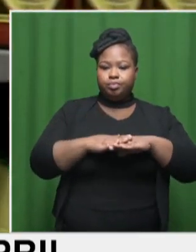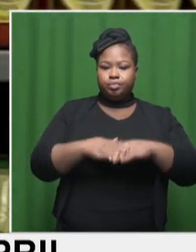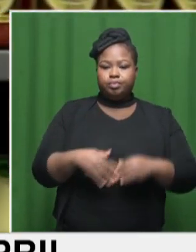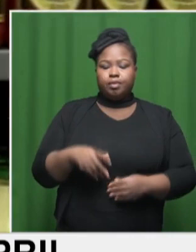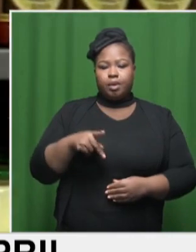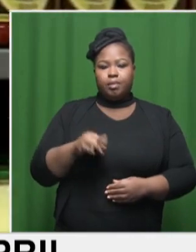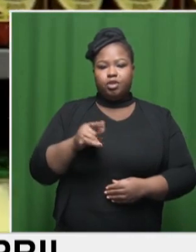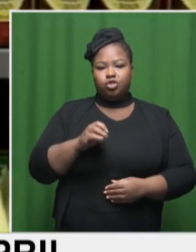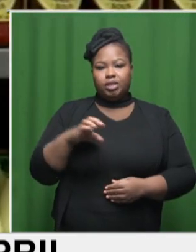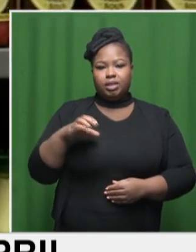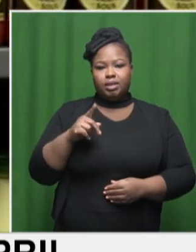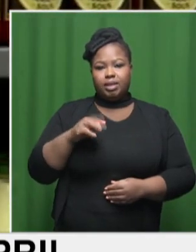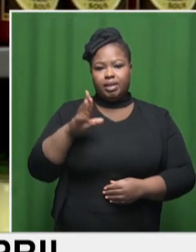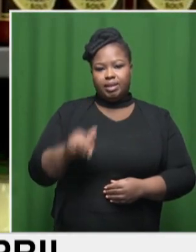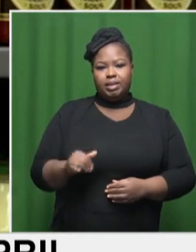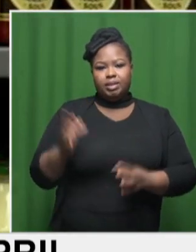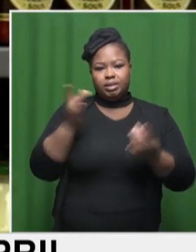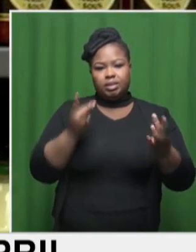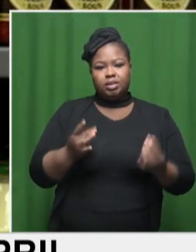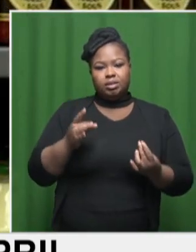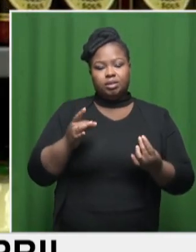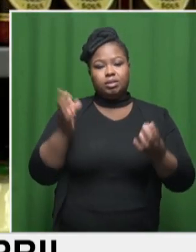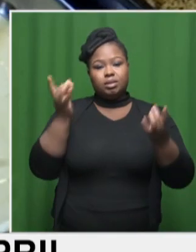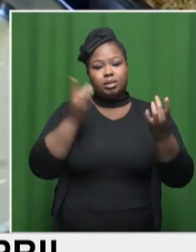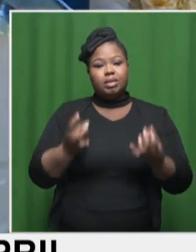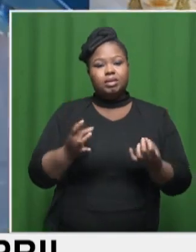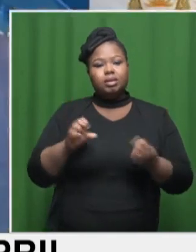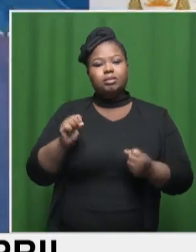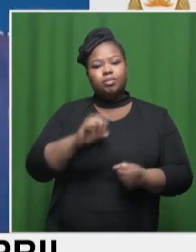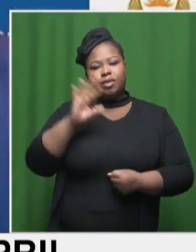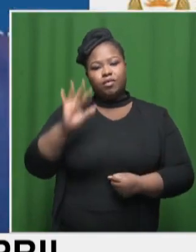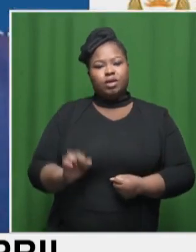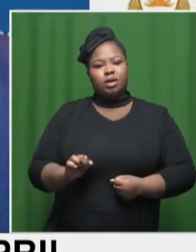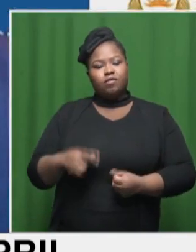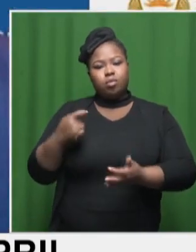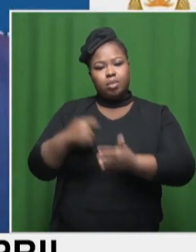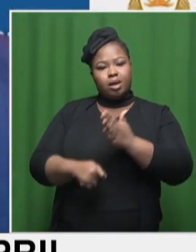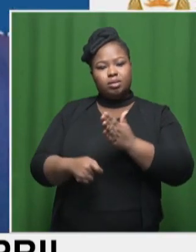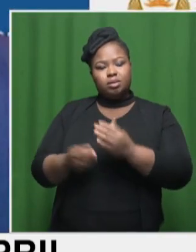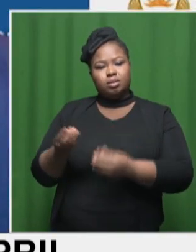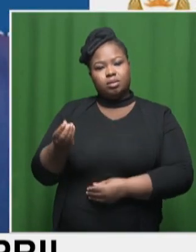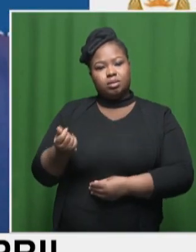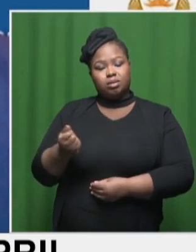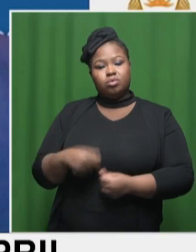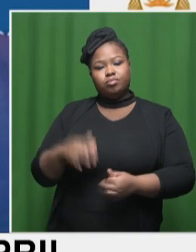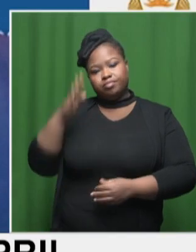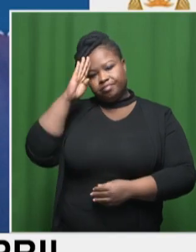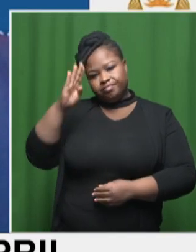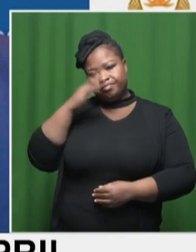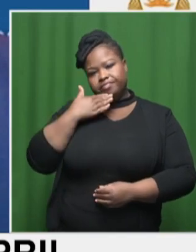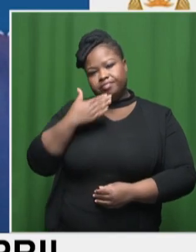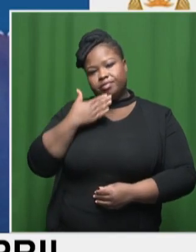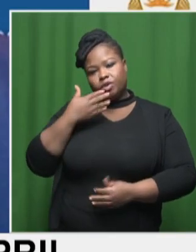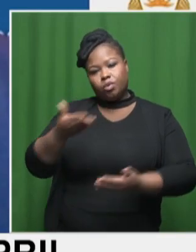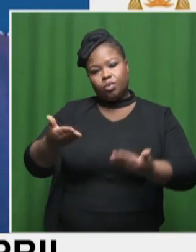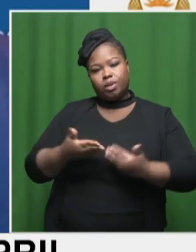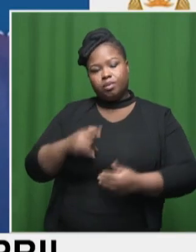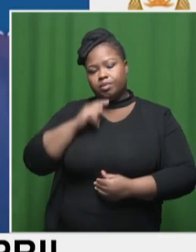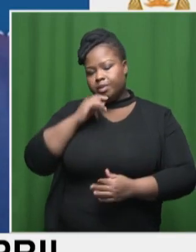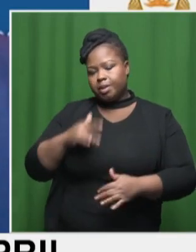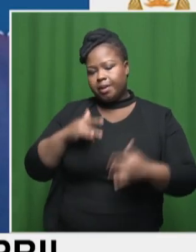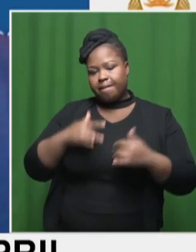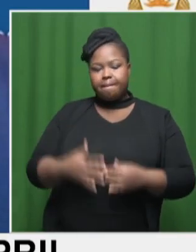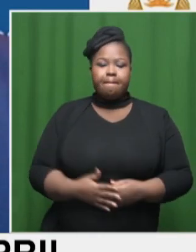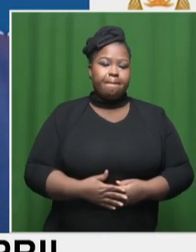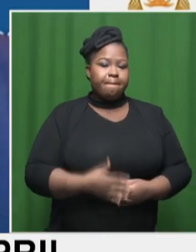Patrick Kelly, Stats SA's Chief Director for Price Statistics. Patrick, thanks so much for your time. Welcome to Morning Live. Thank you